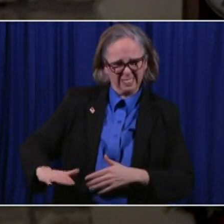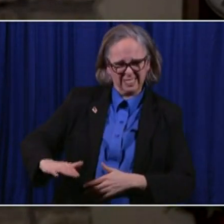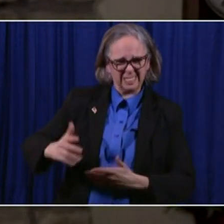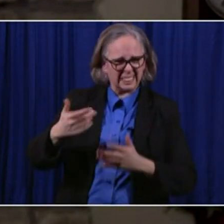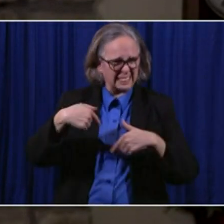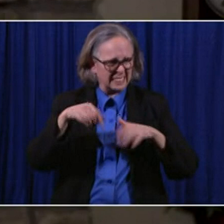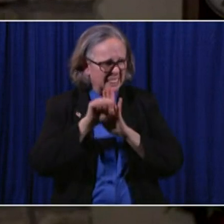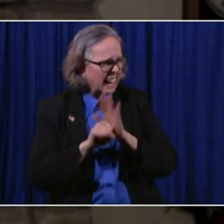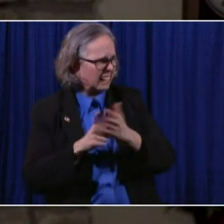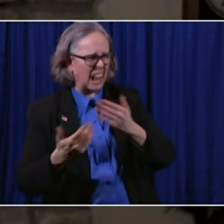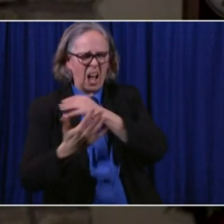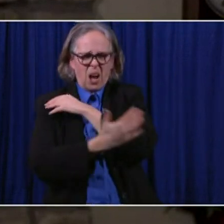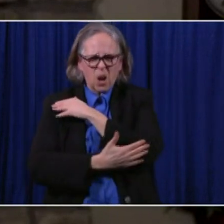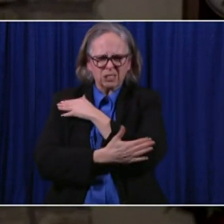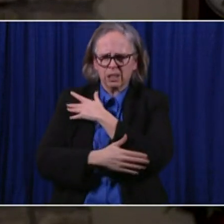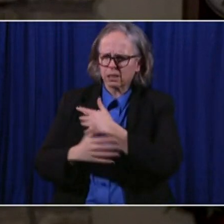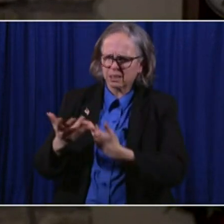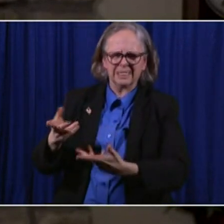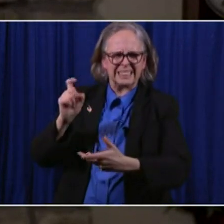a good education.